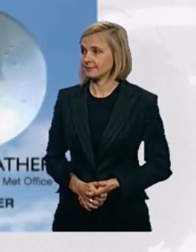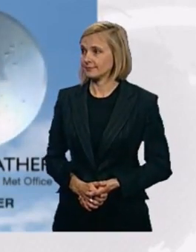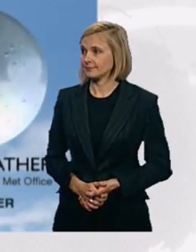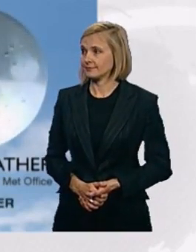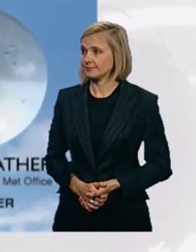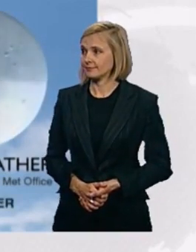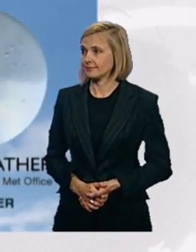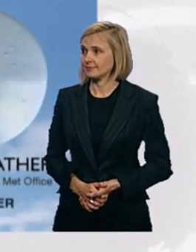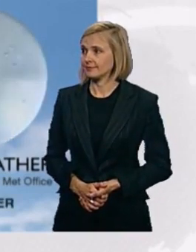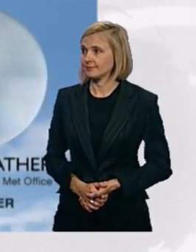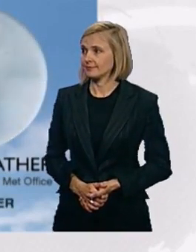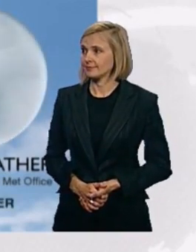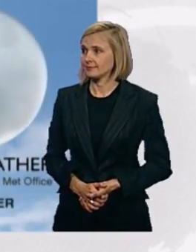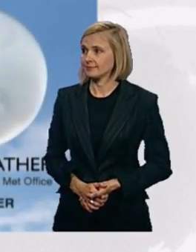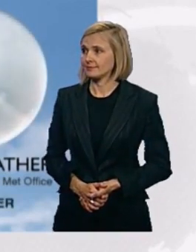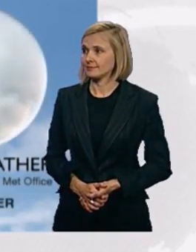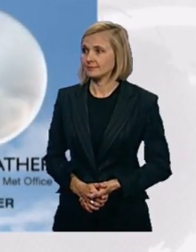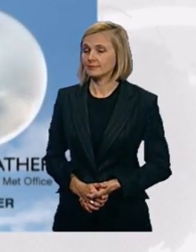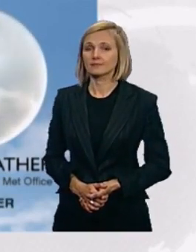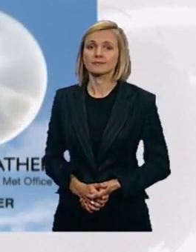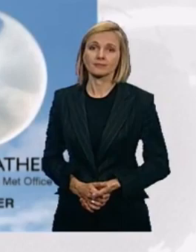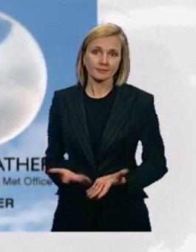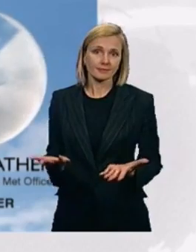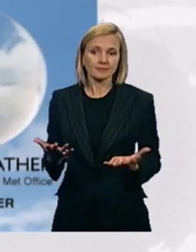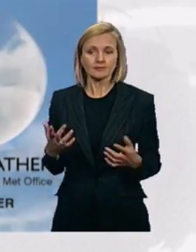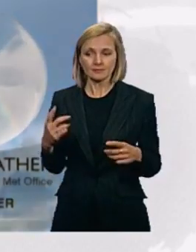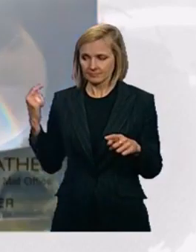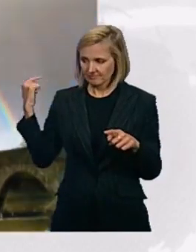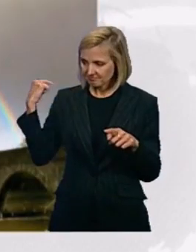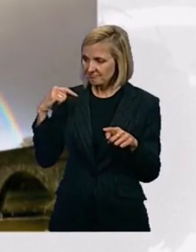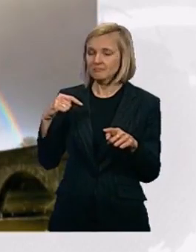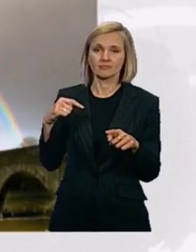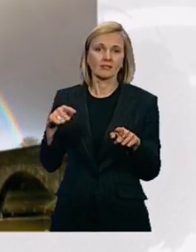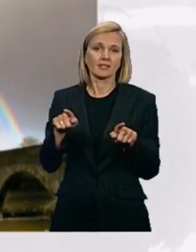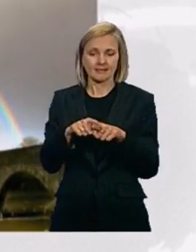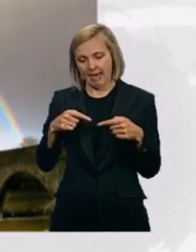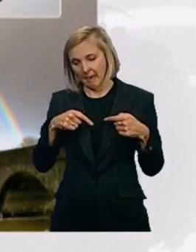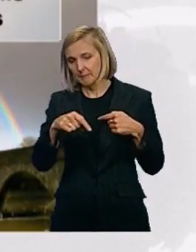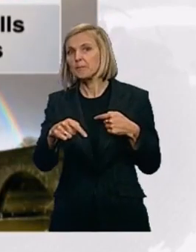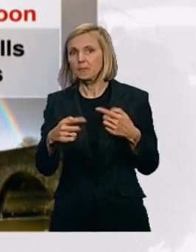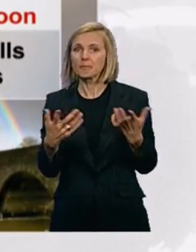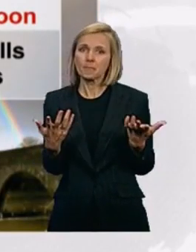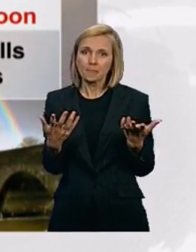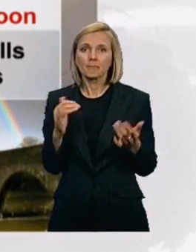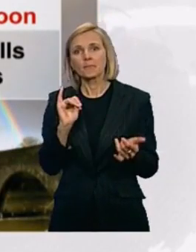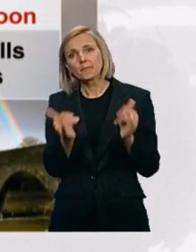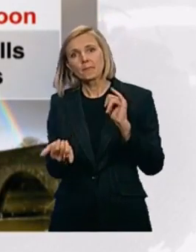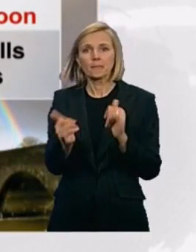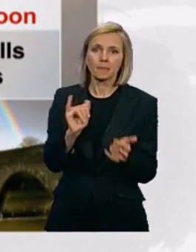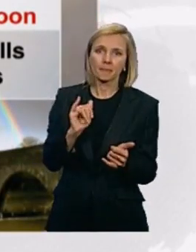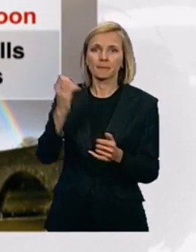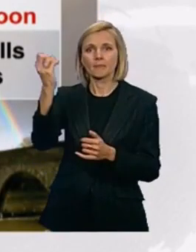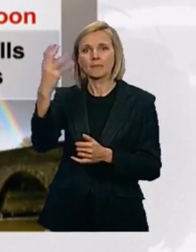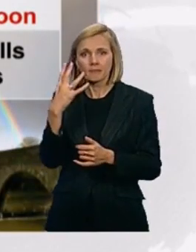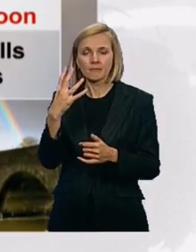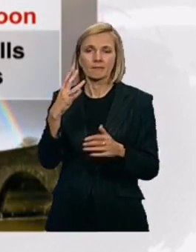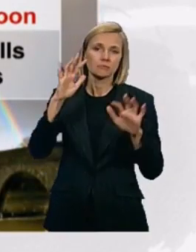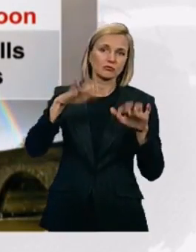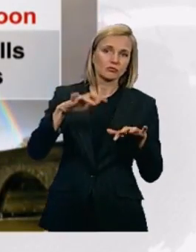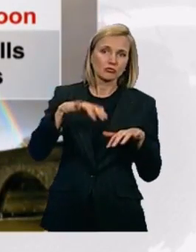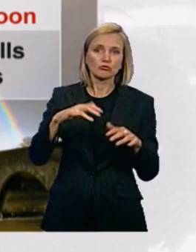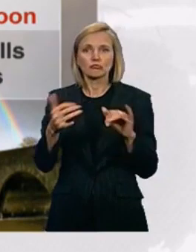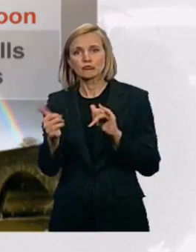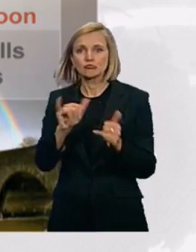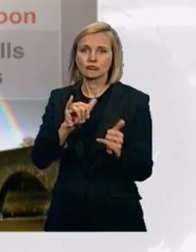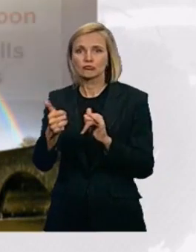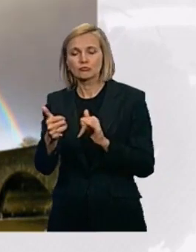legs. It's here to stay all the way through the weekend. And that's occasional dry and bright weather, but also showers. That's the case through this afternoon and catch a